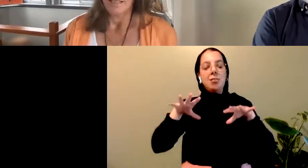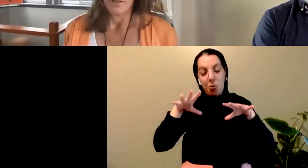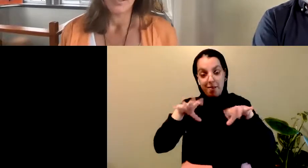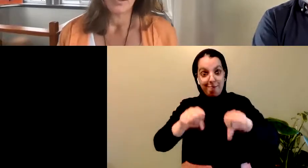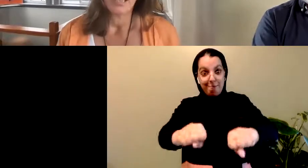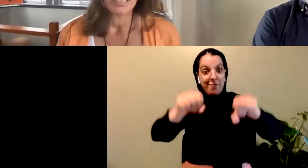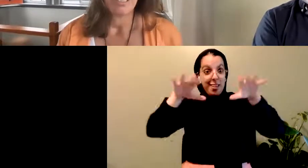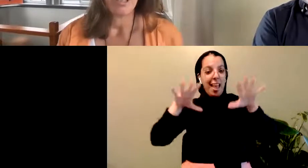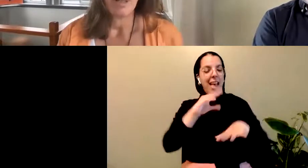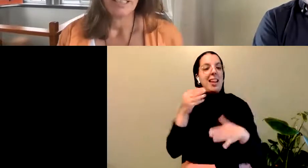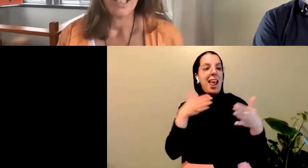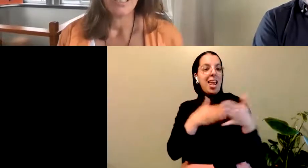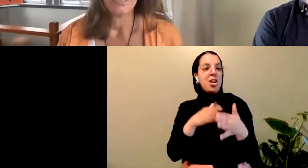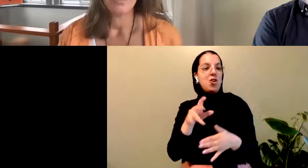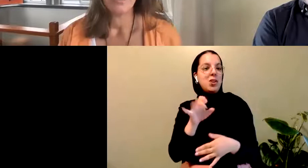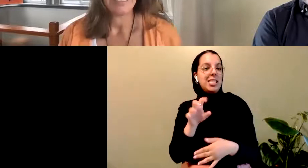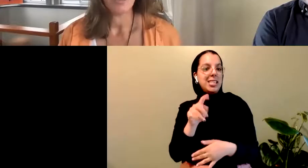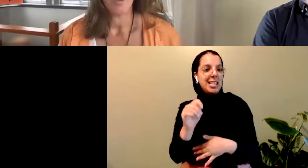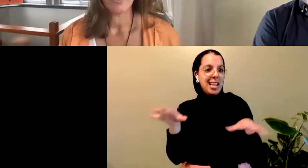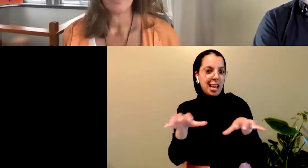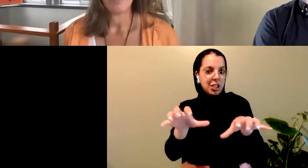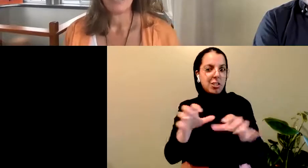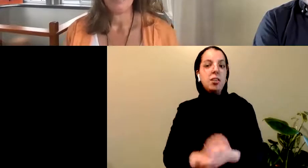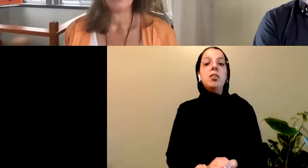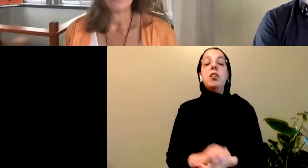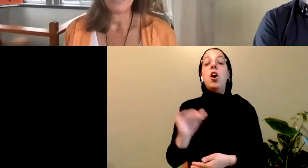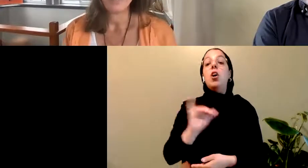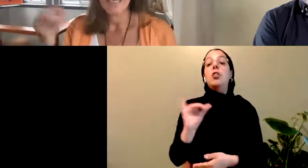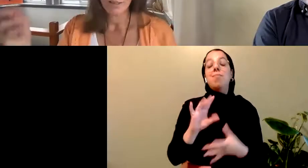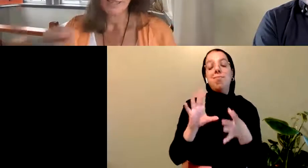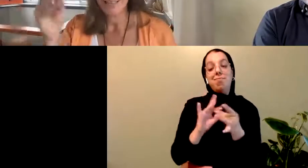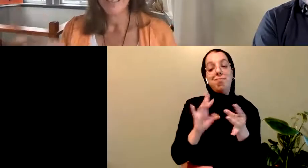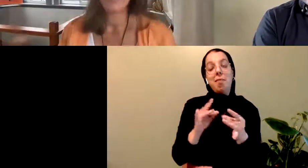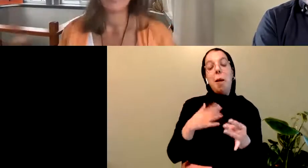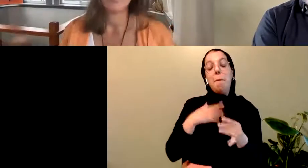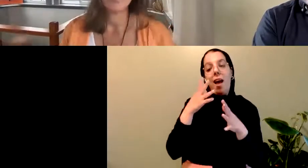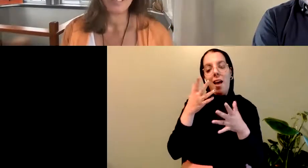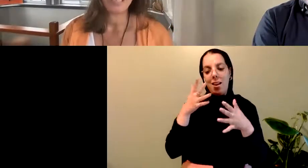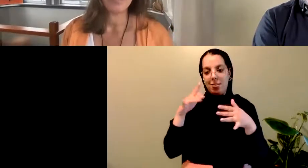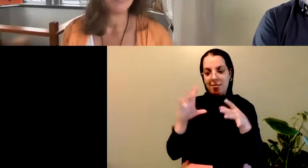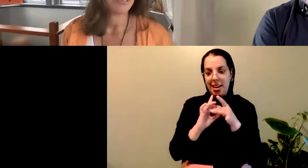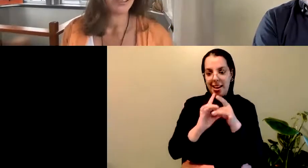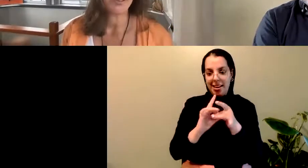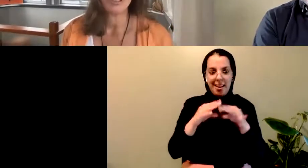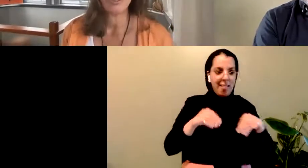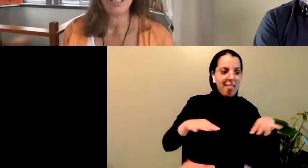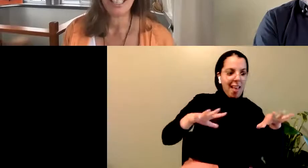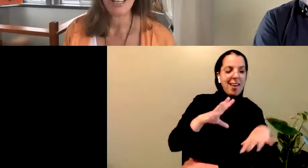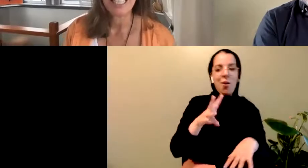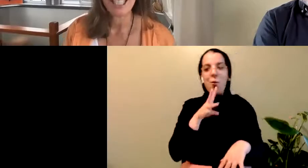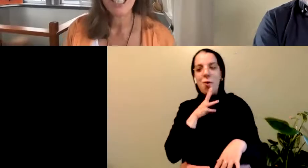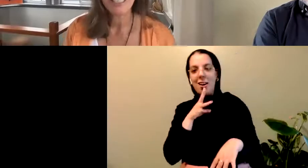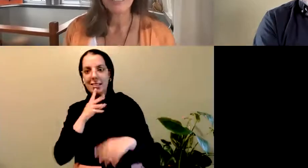So I also need to mention my relation to the land and waters where I'm speaking from today to situate myself as I float on your